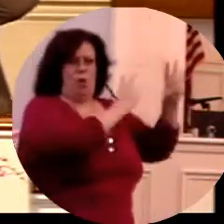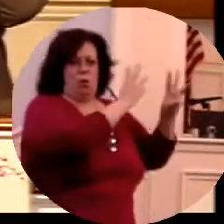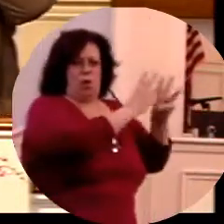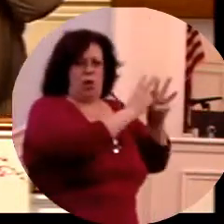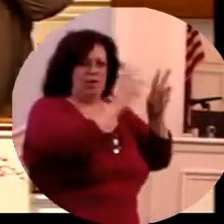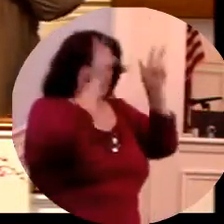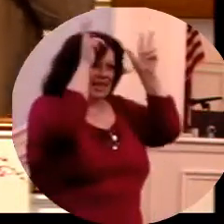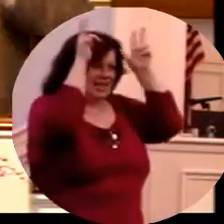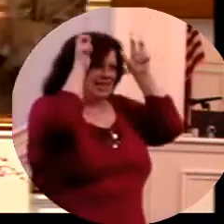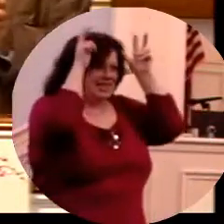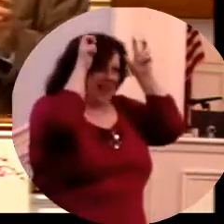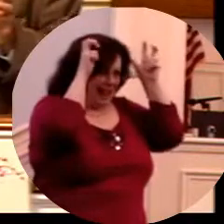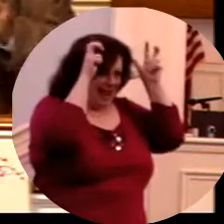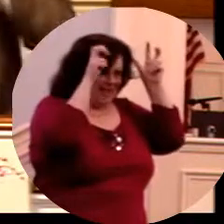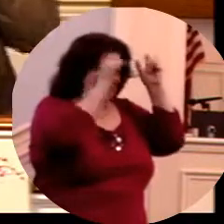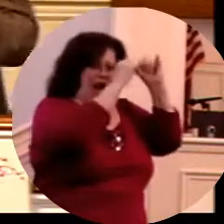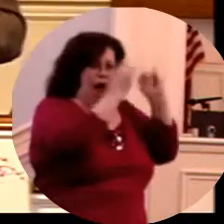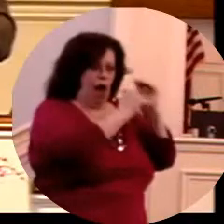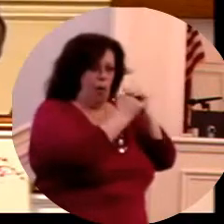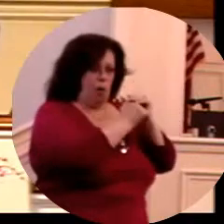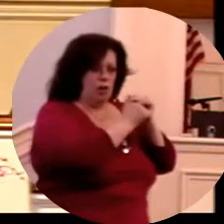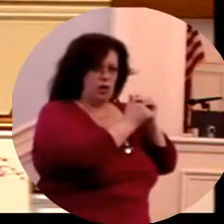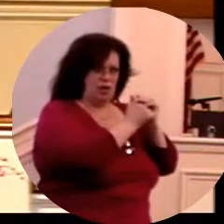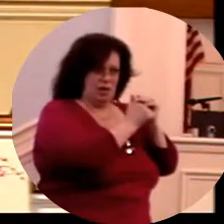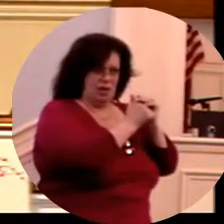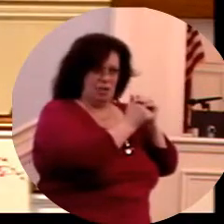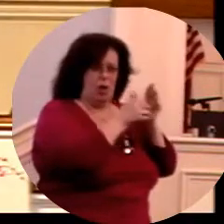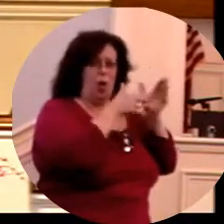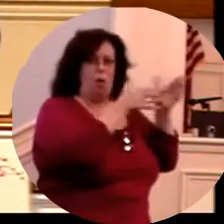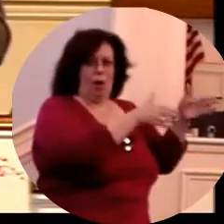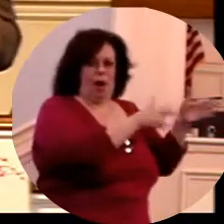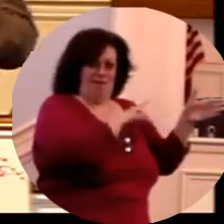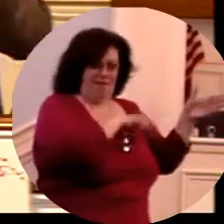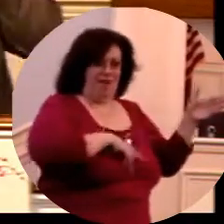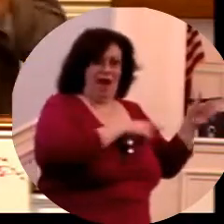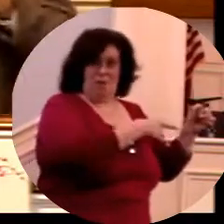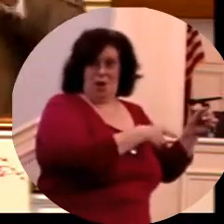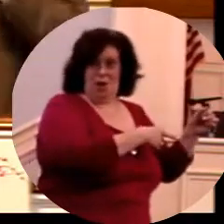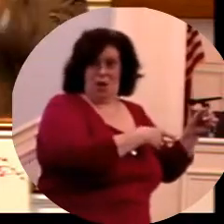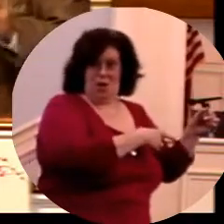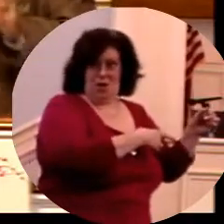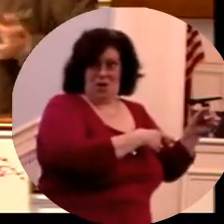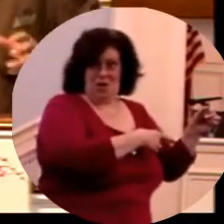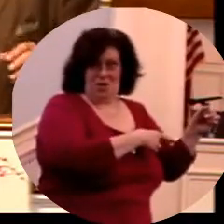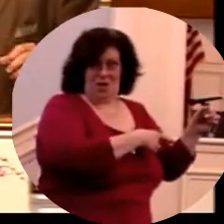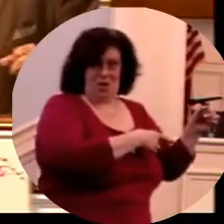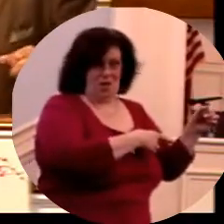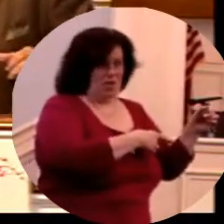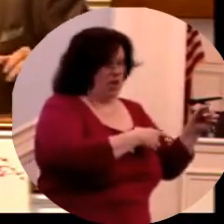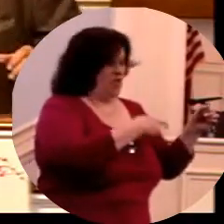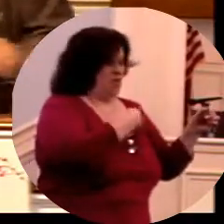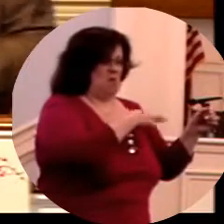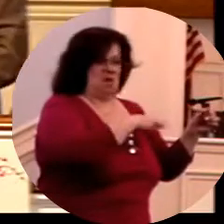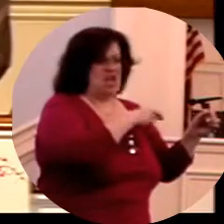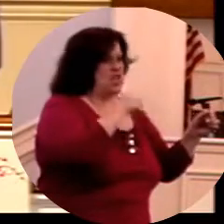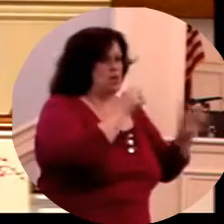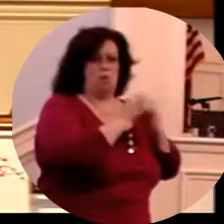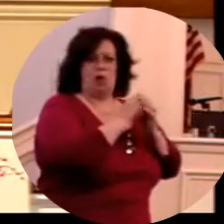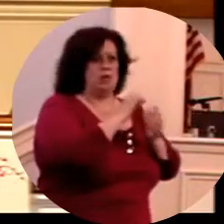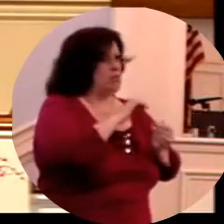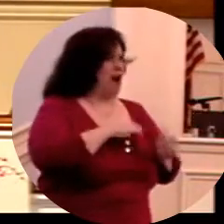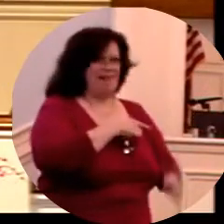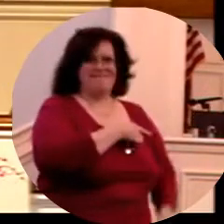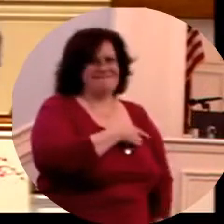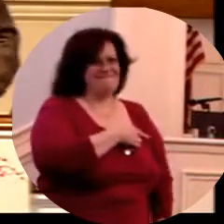satanic, demonic, and idolatrous ways of the mystery religions that permeated